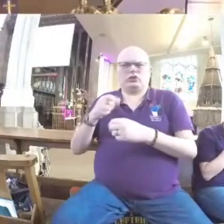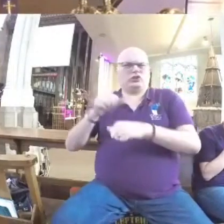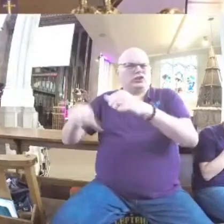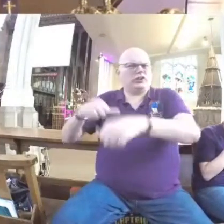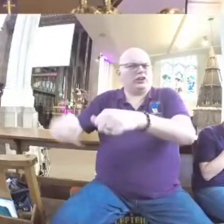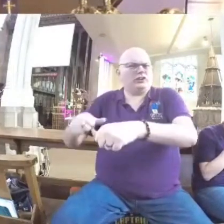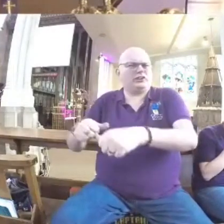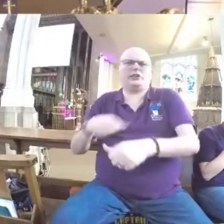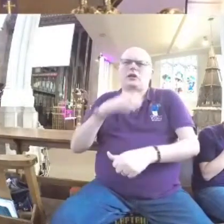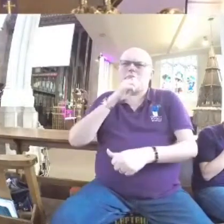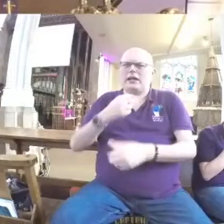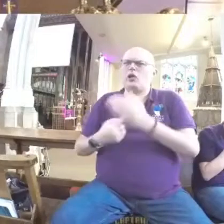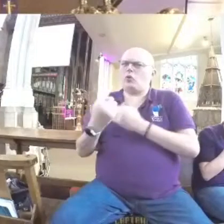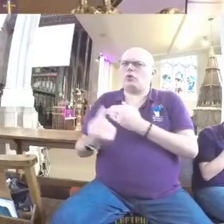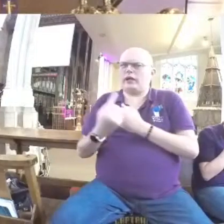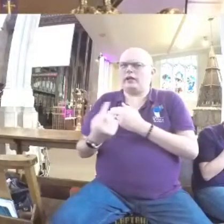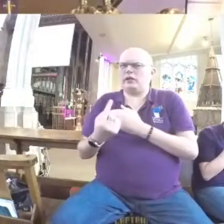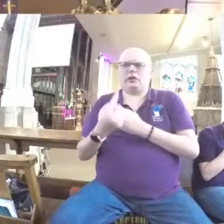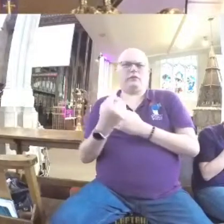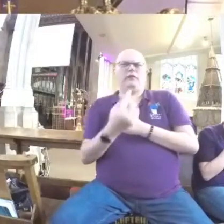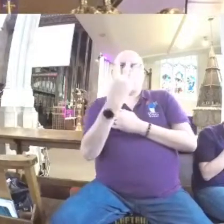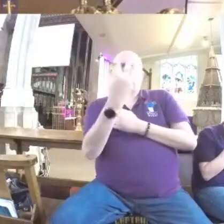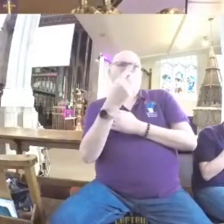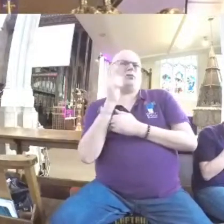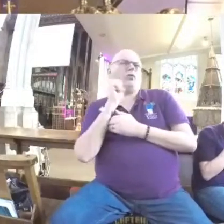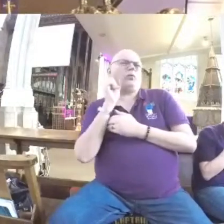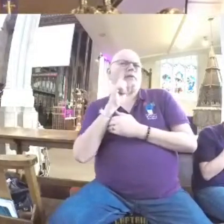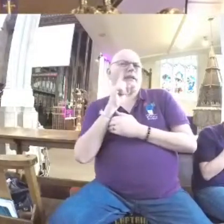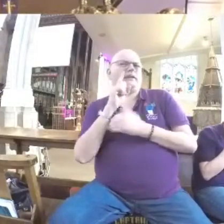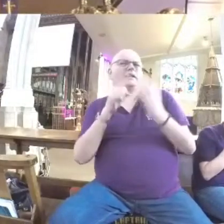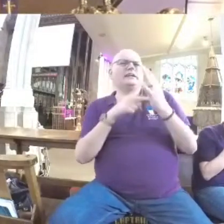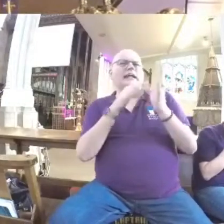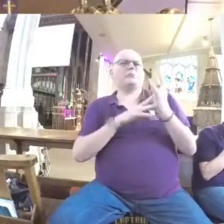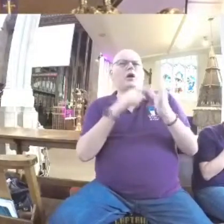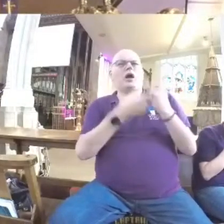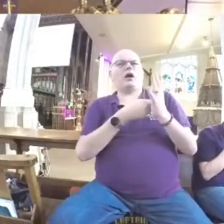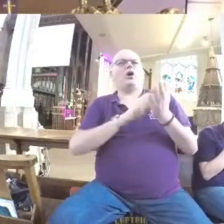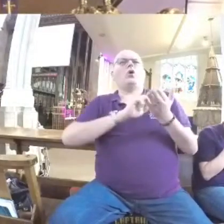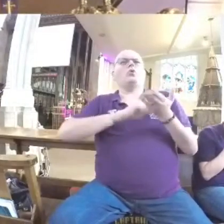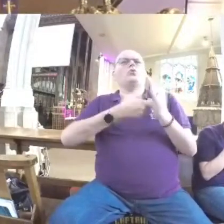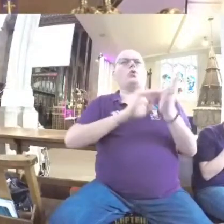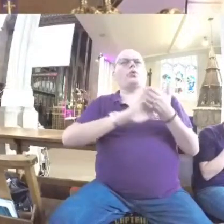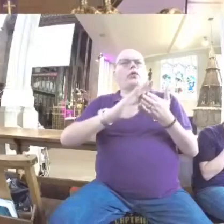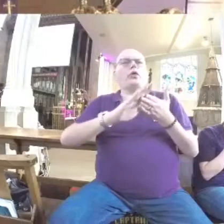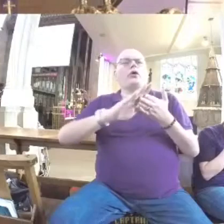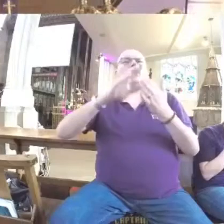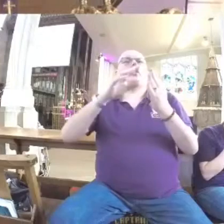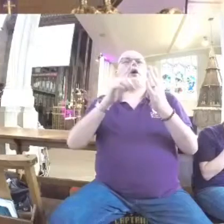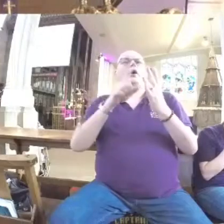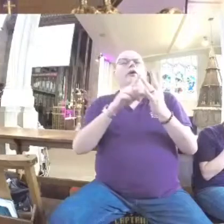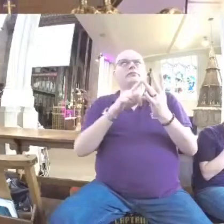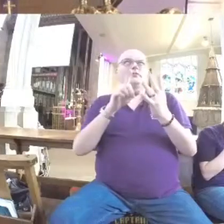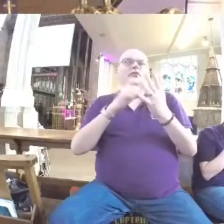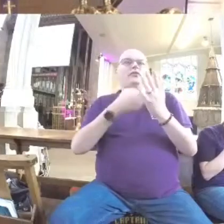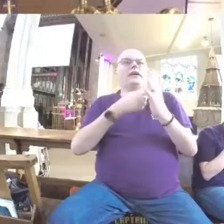more surprising, the four women, Tamar, Rahab, Ruth and the wife of Uriah that is Bathsheba have somewhat